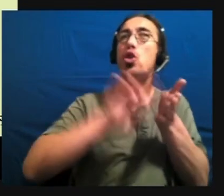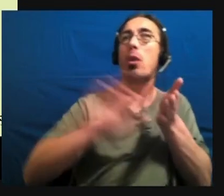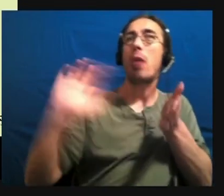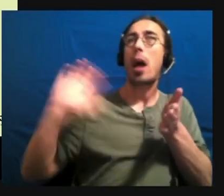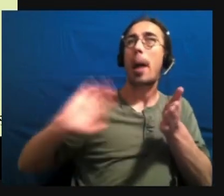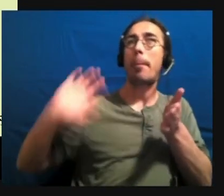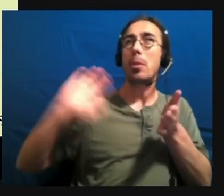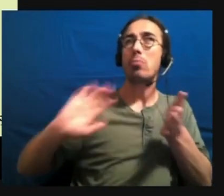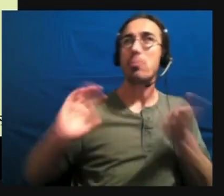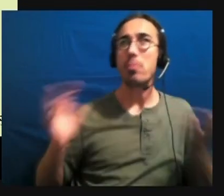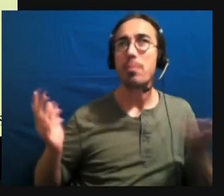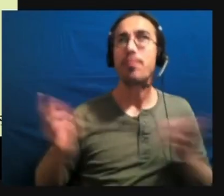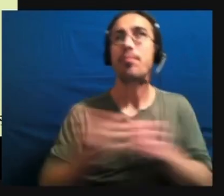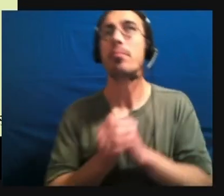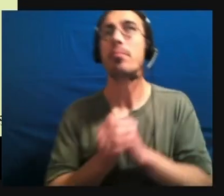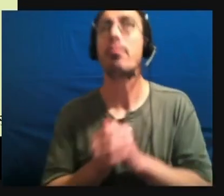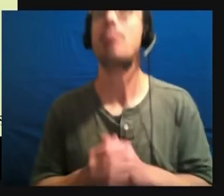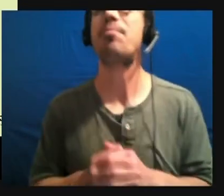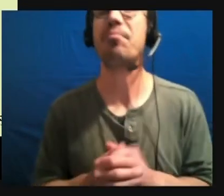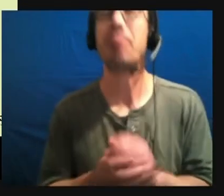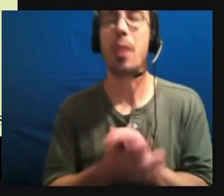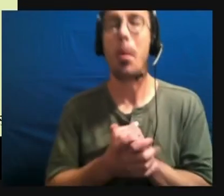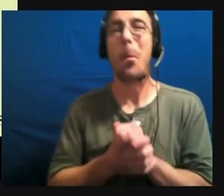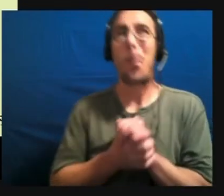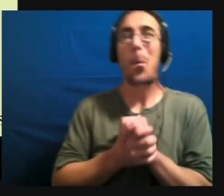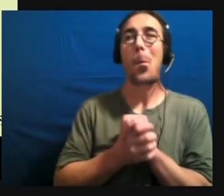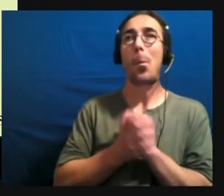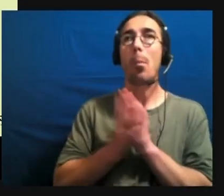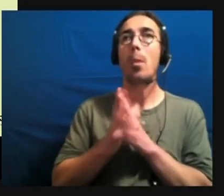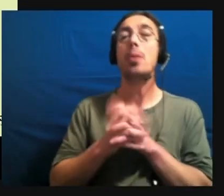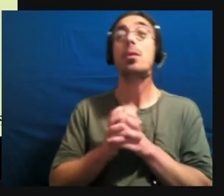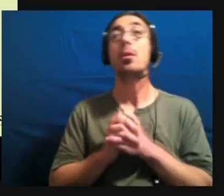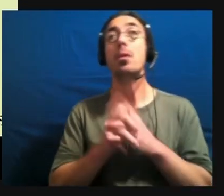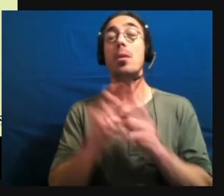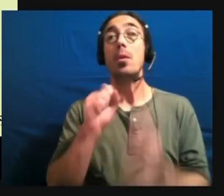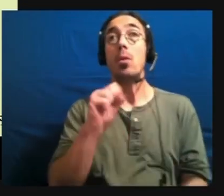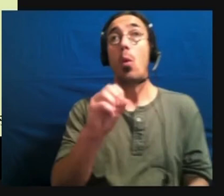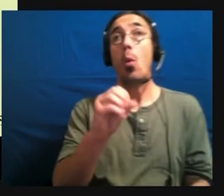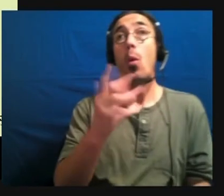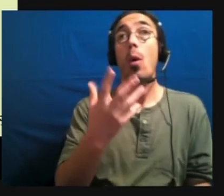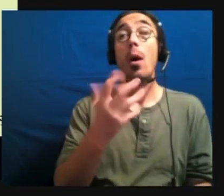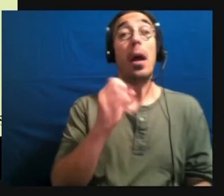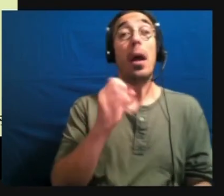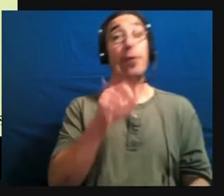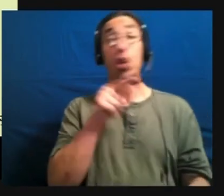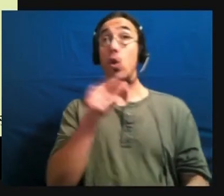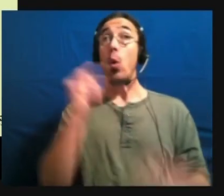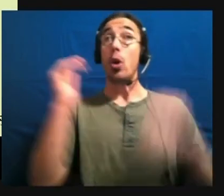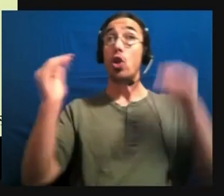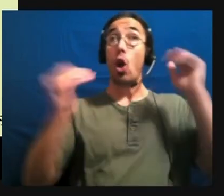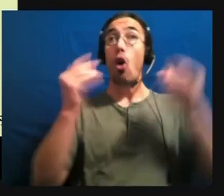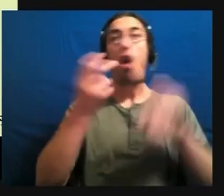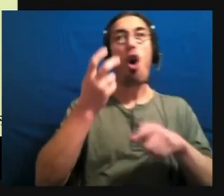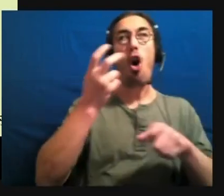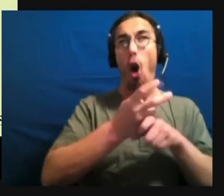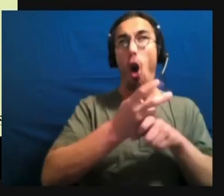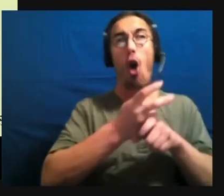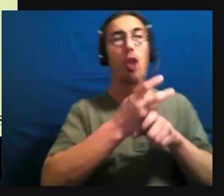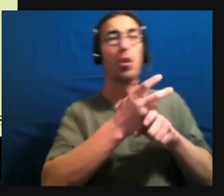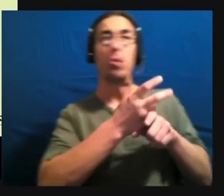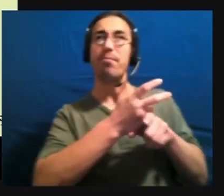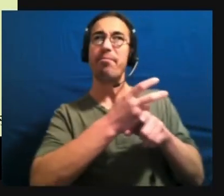less, uh, comprehensive. So, um, if you're an adult, it's harder to get a diagnosis,